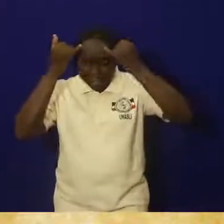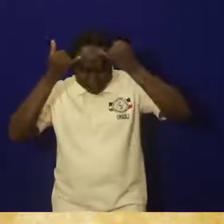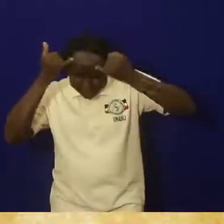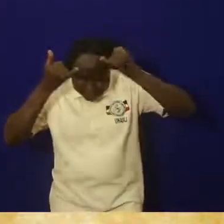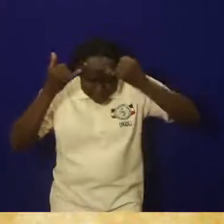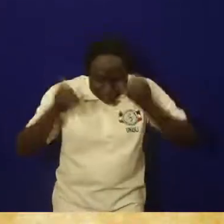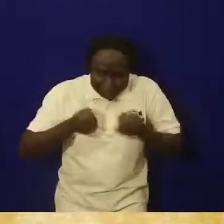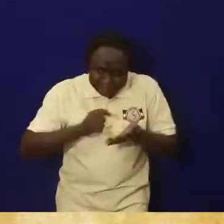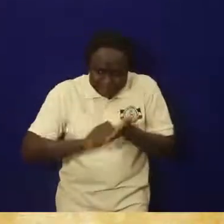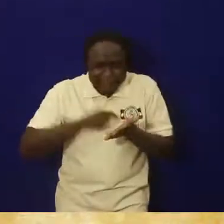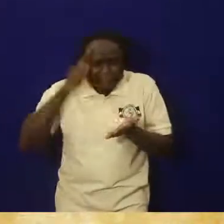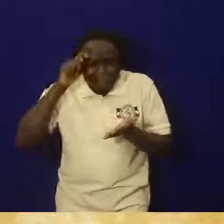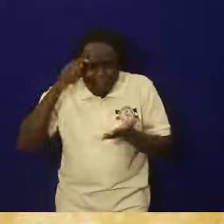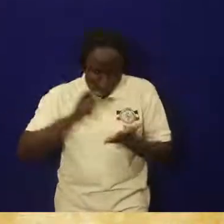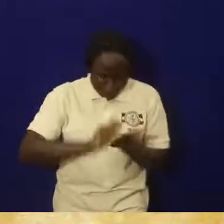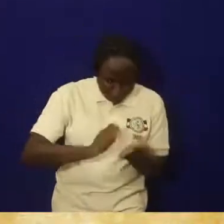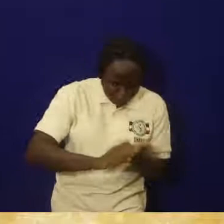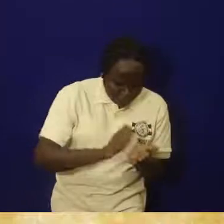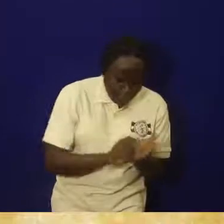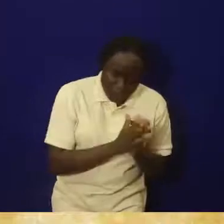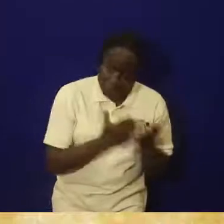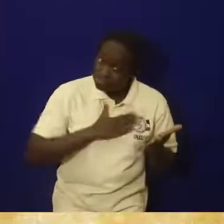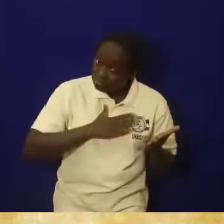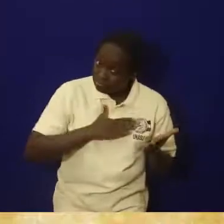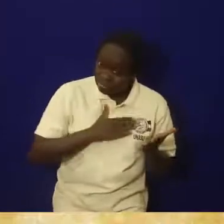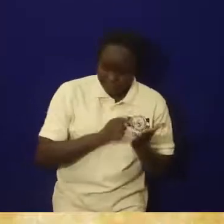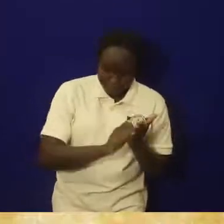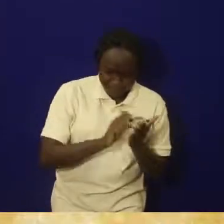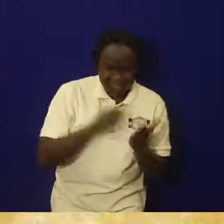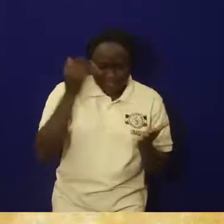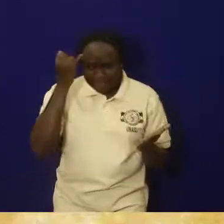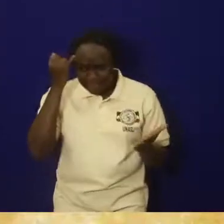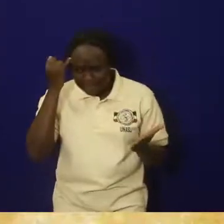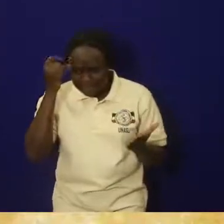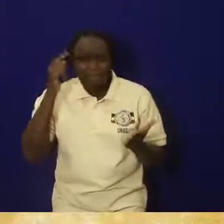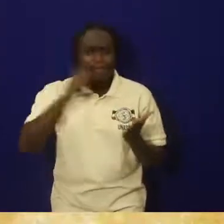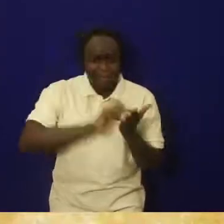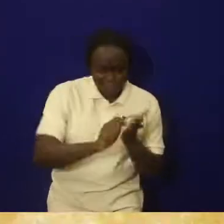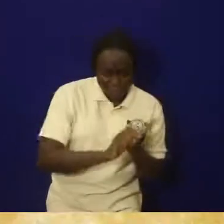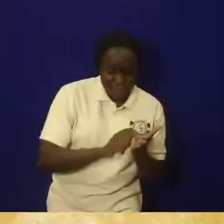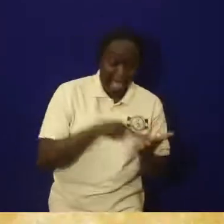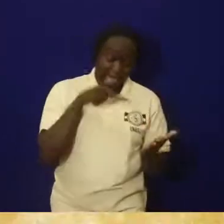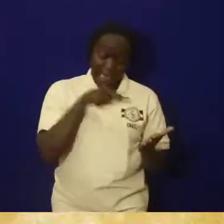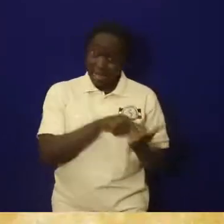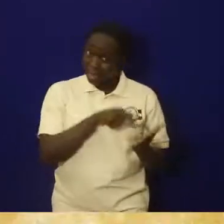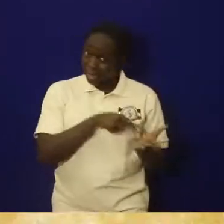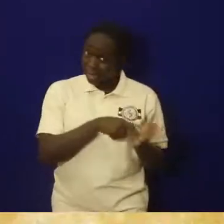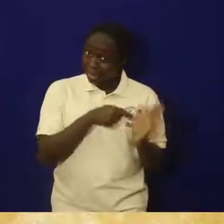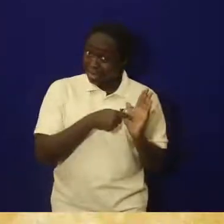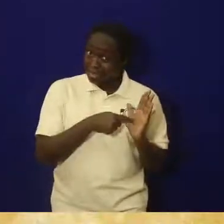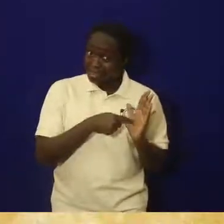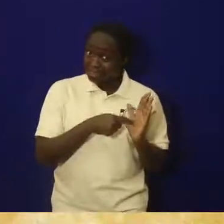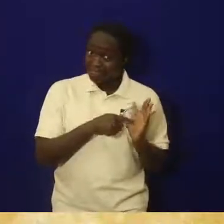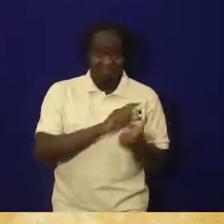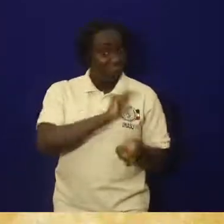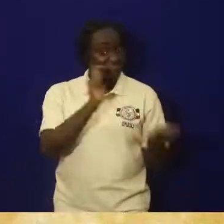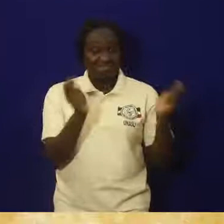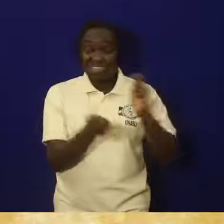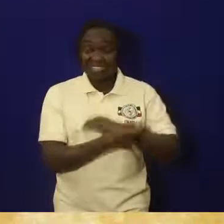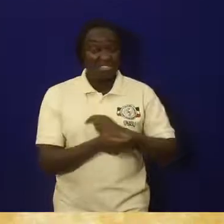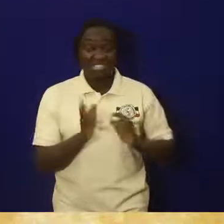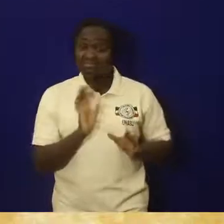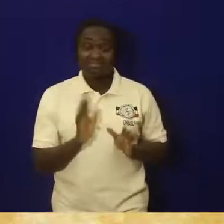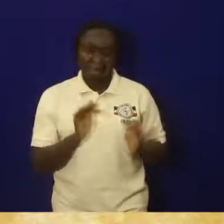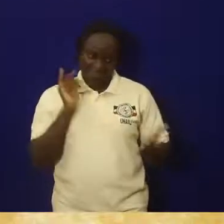and the way they know, both of that information will change.